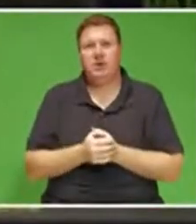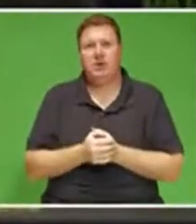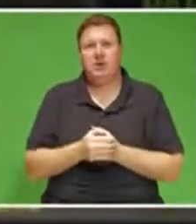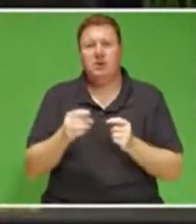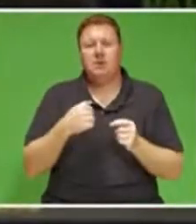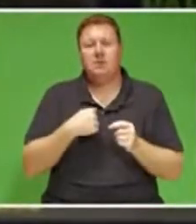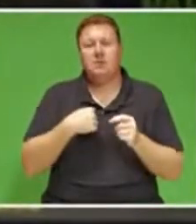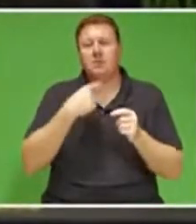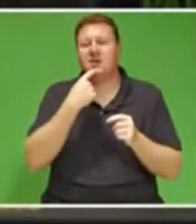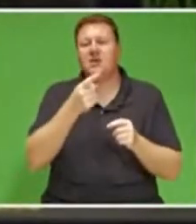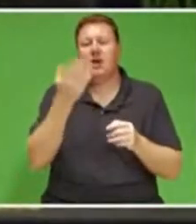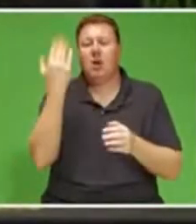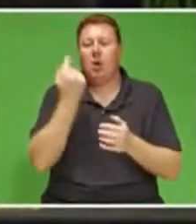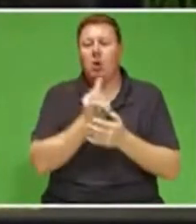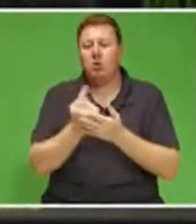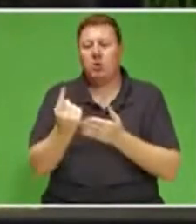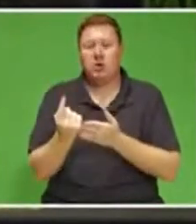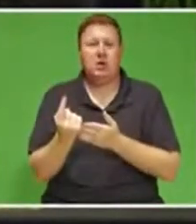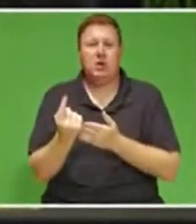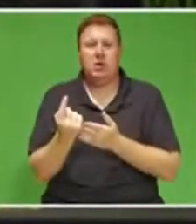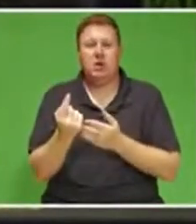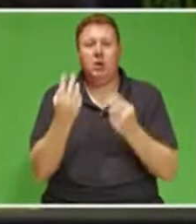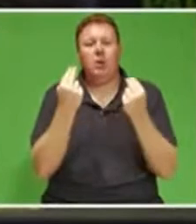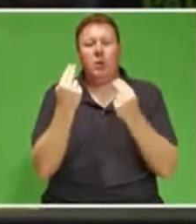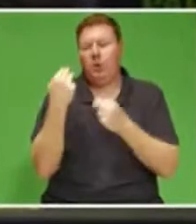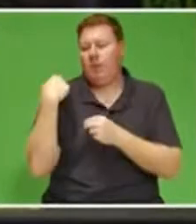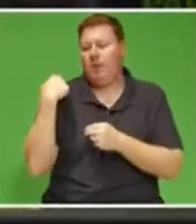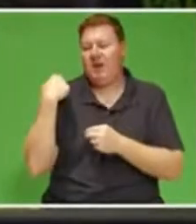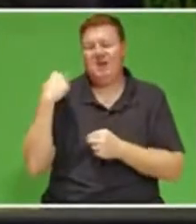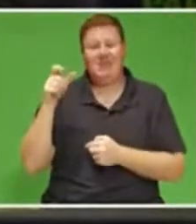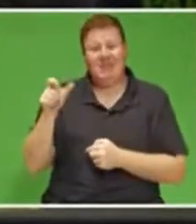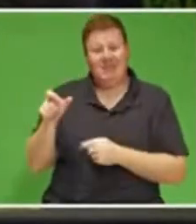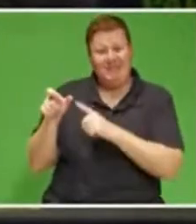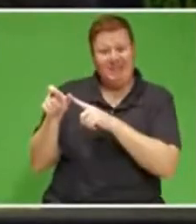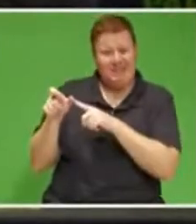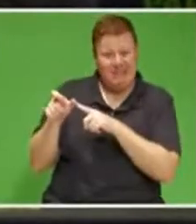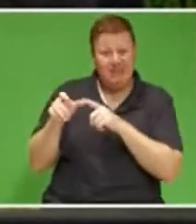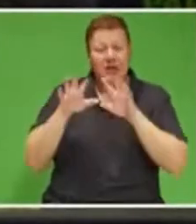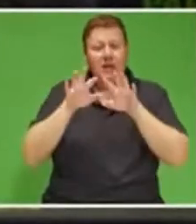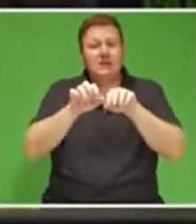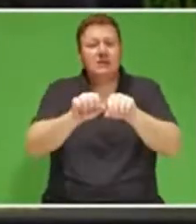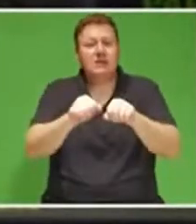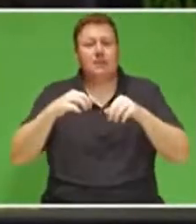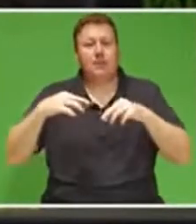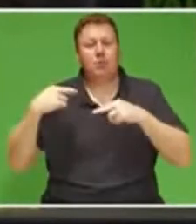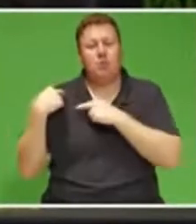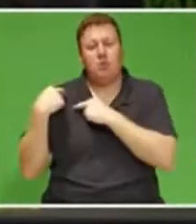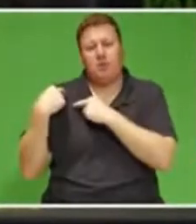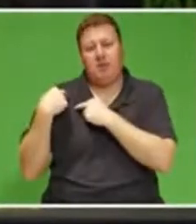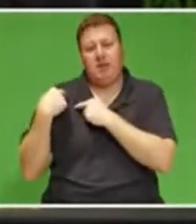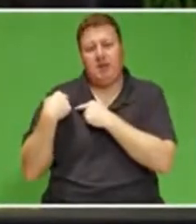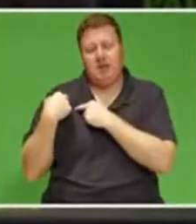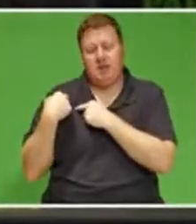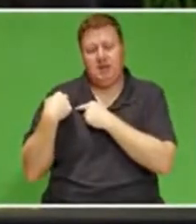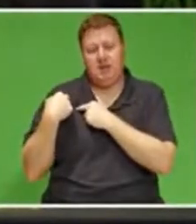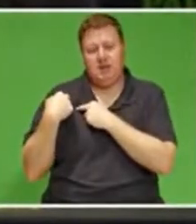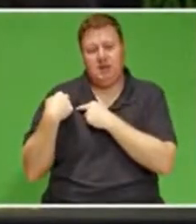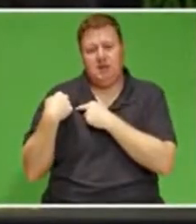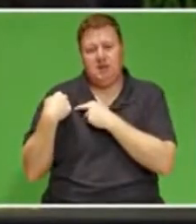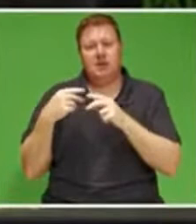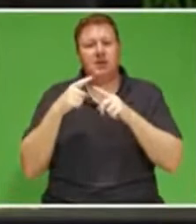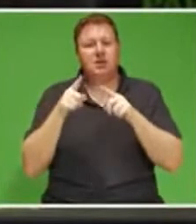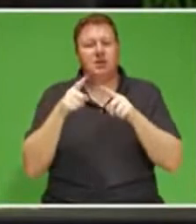last week, this new minister will assume responsibility for overseeing the various